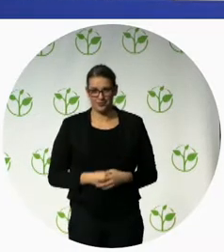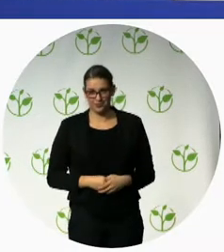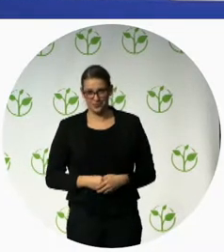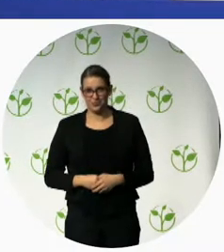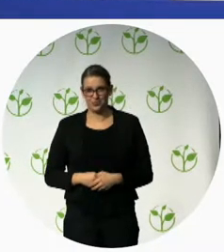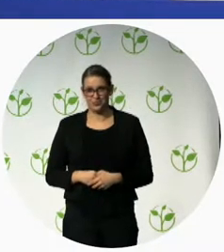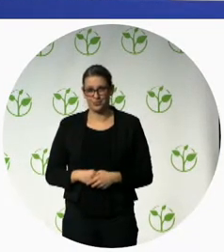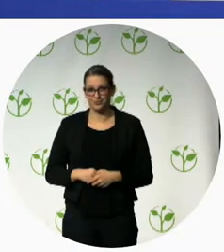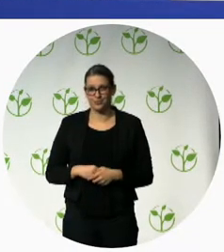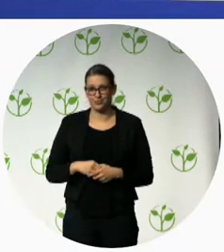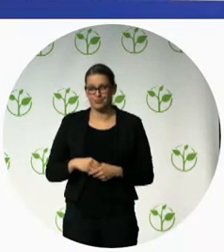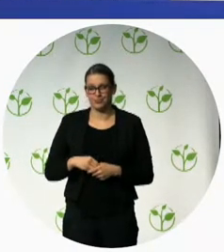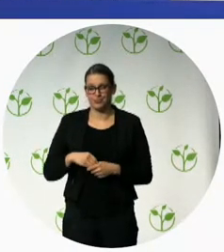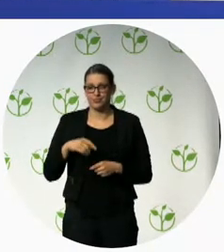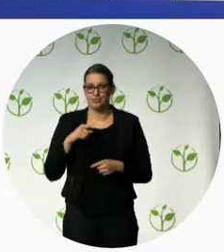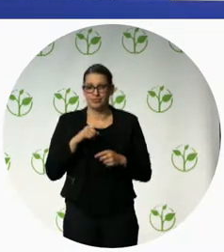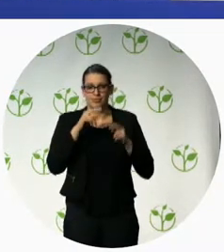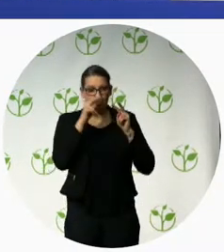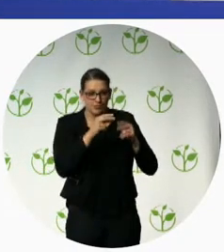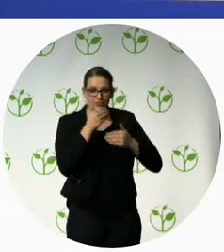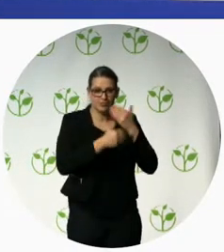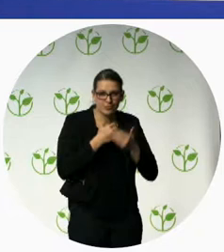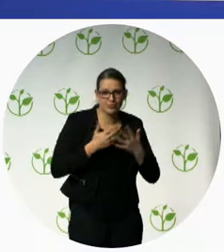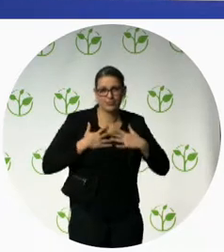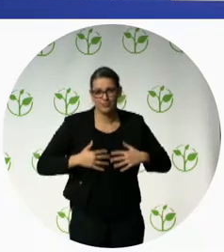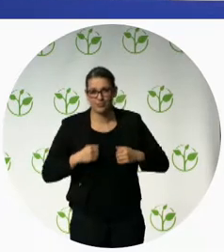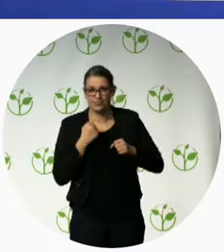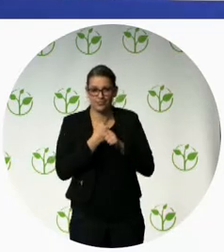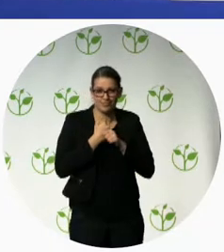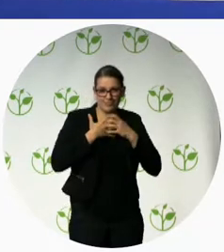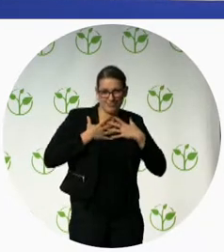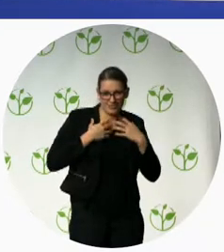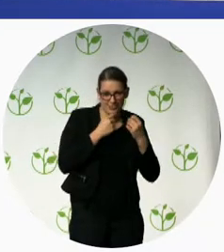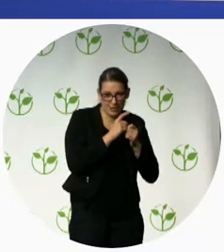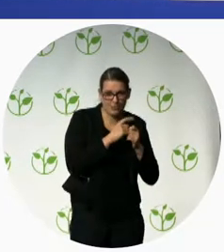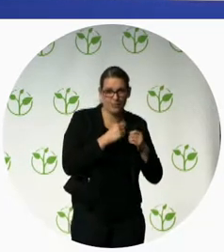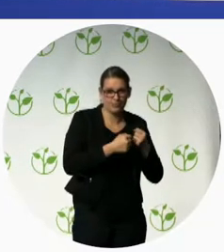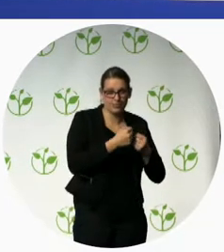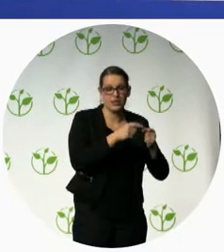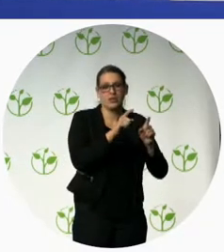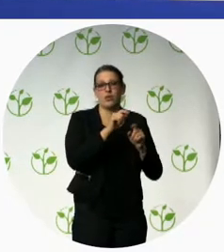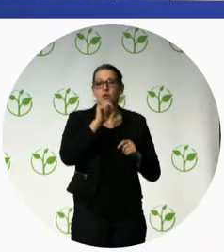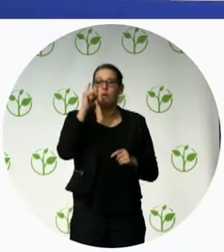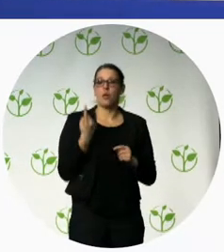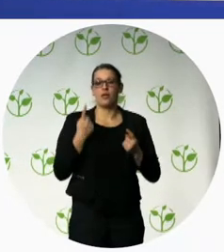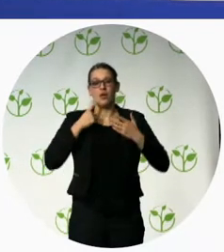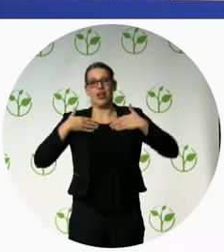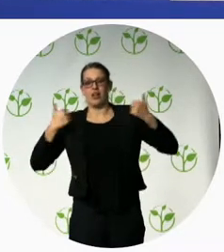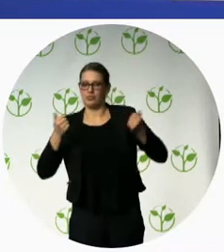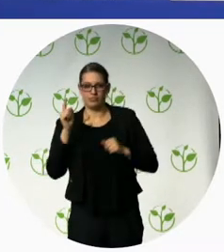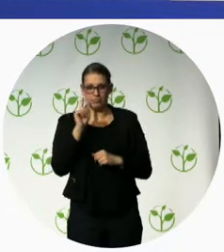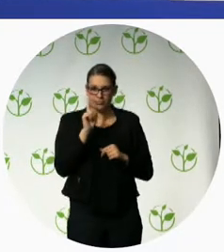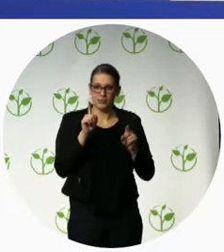but it's also a right and inclusion issue as it is mentioned in the article 26 of the CRPD